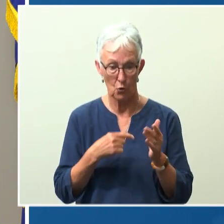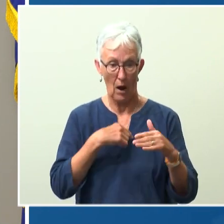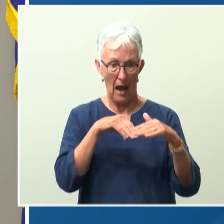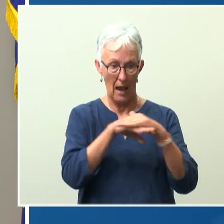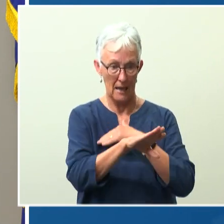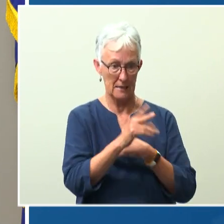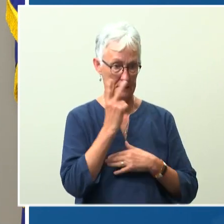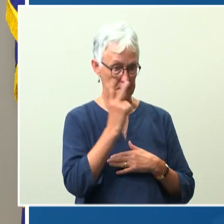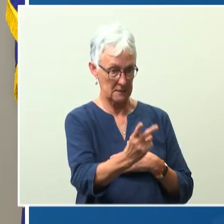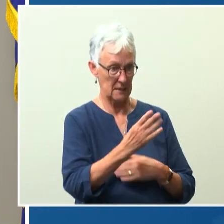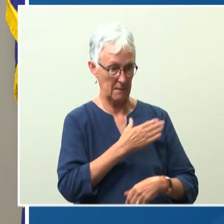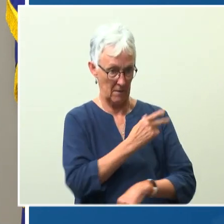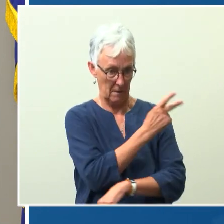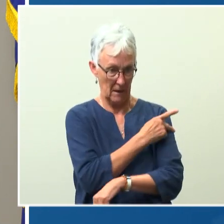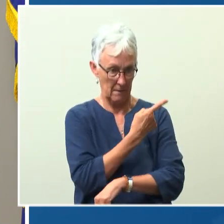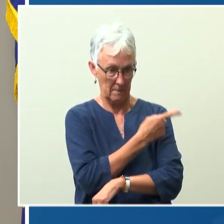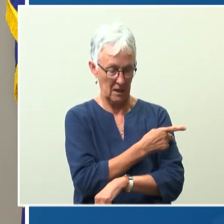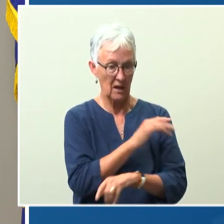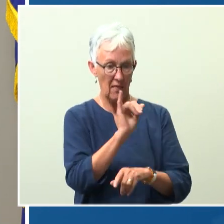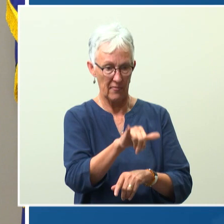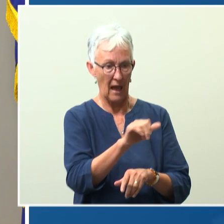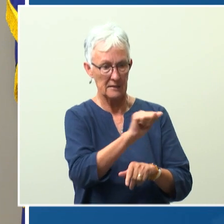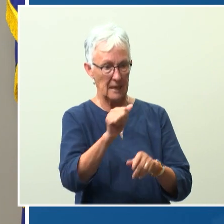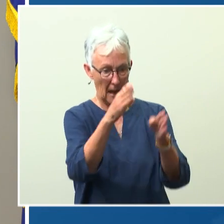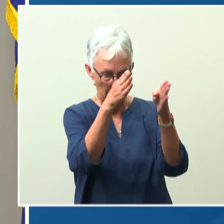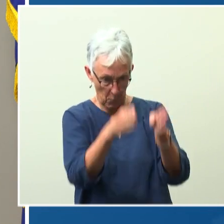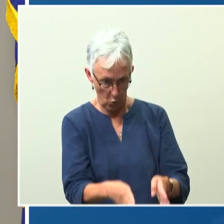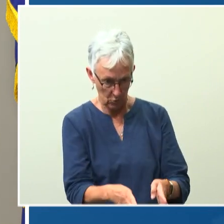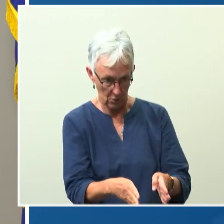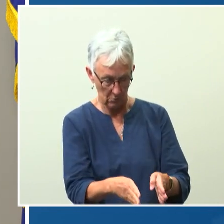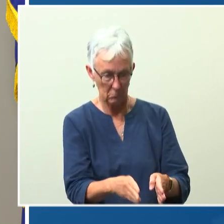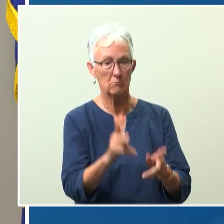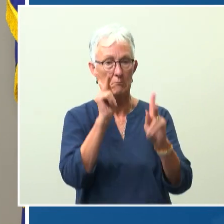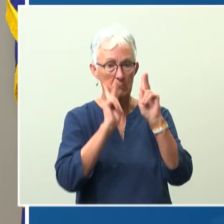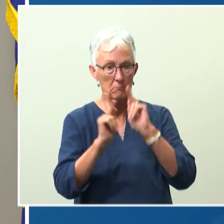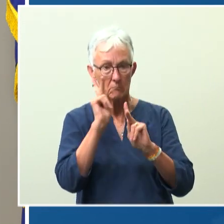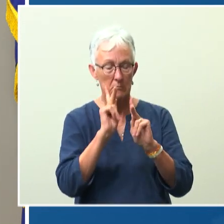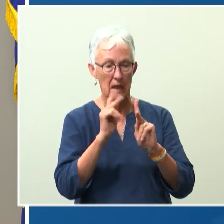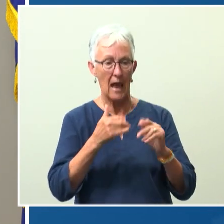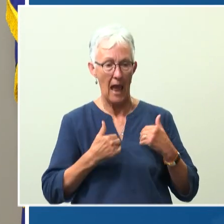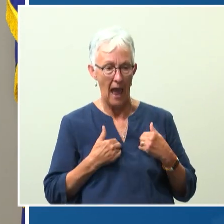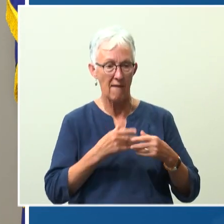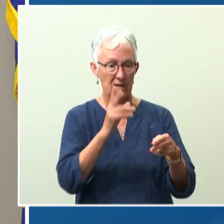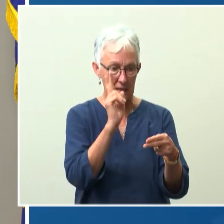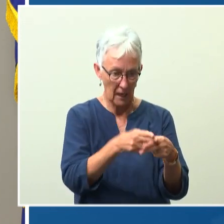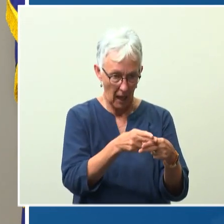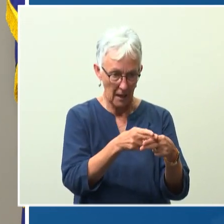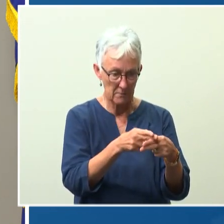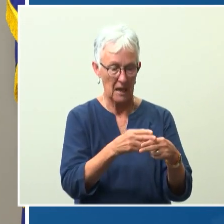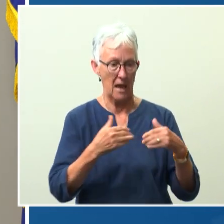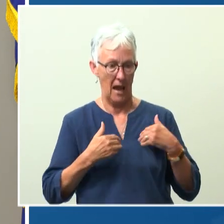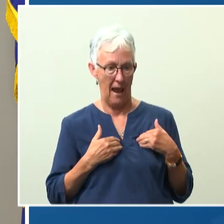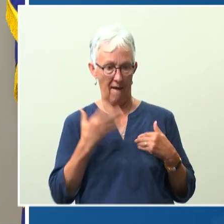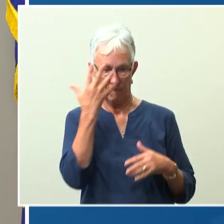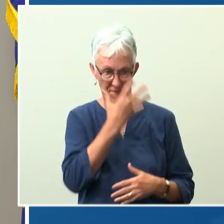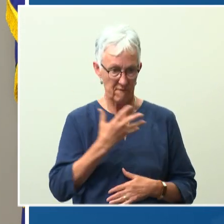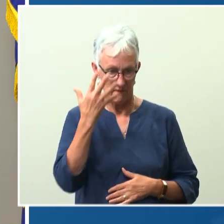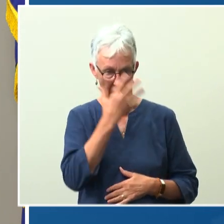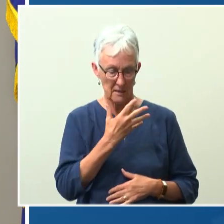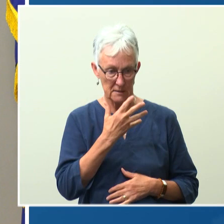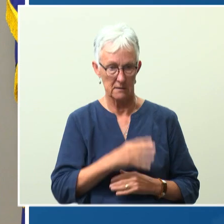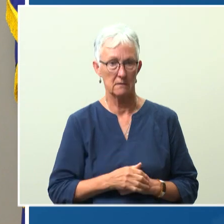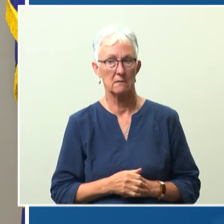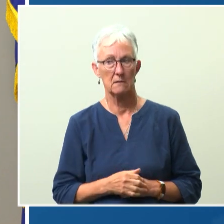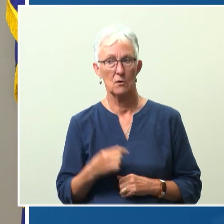these are people. These are people with names and faces that we learn to appreciate